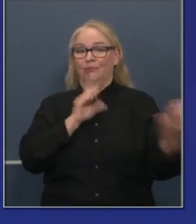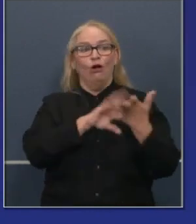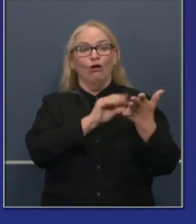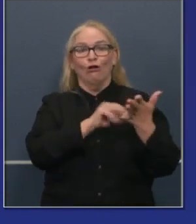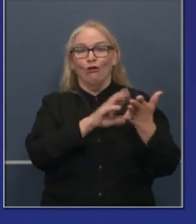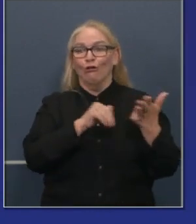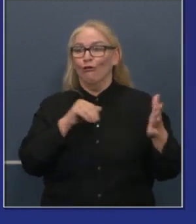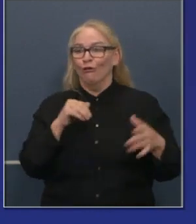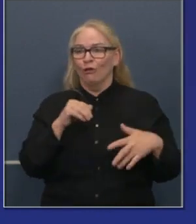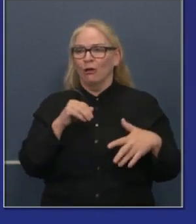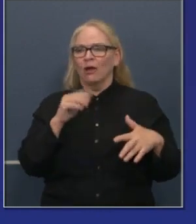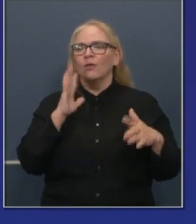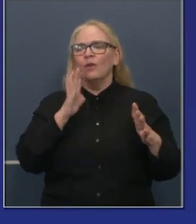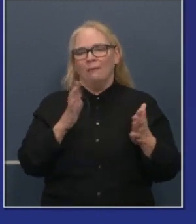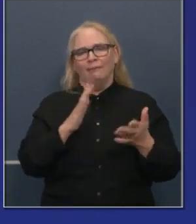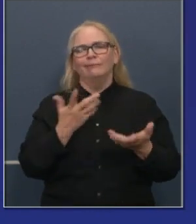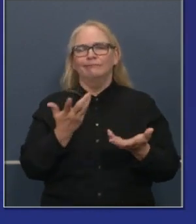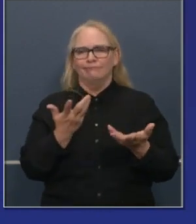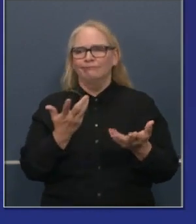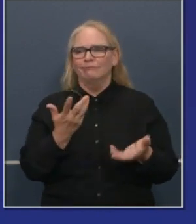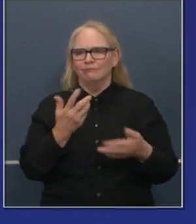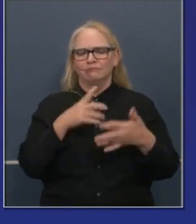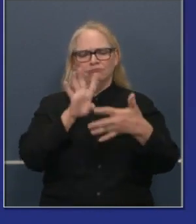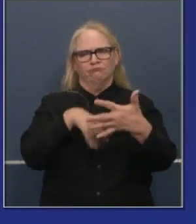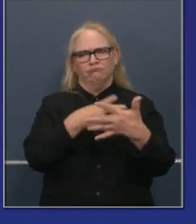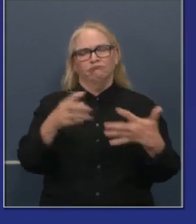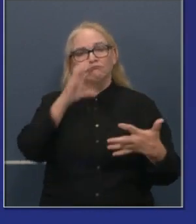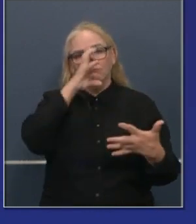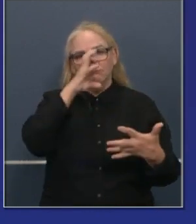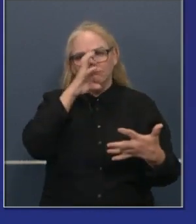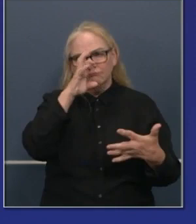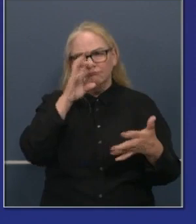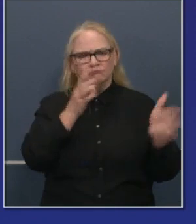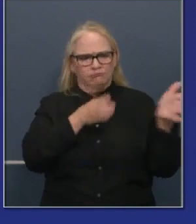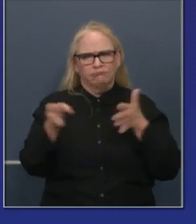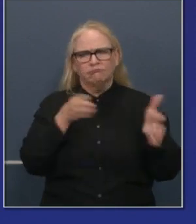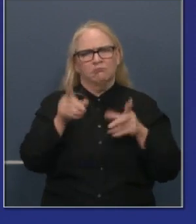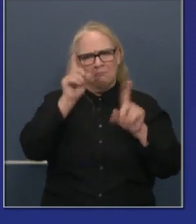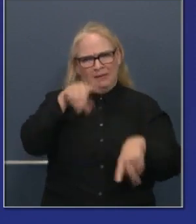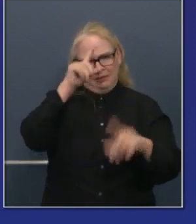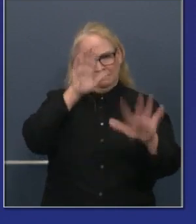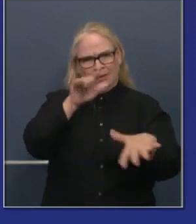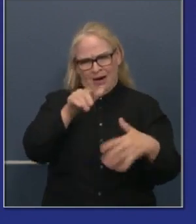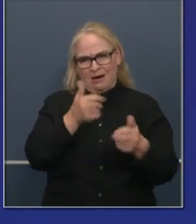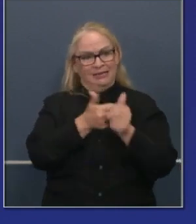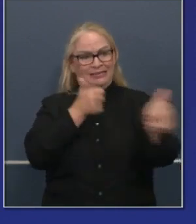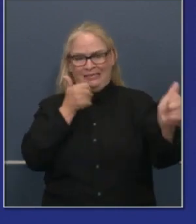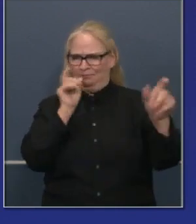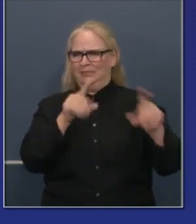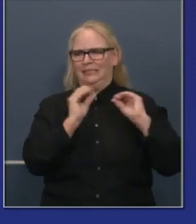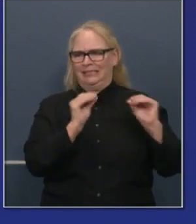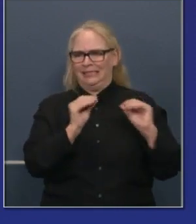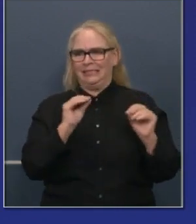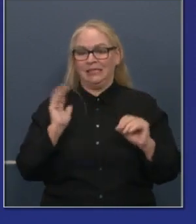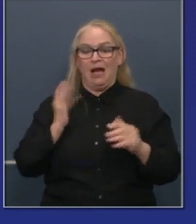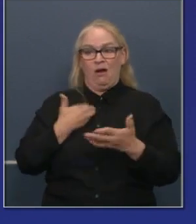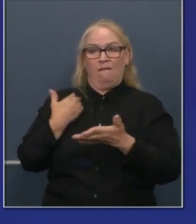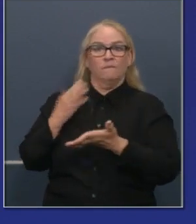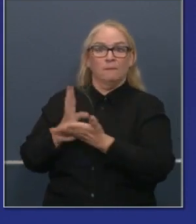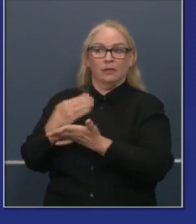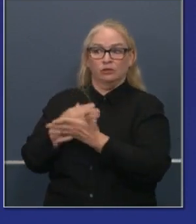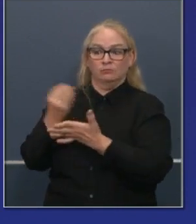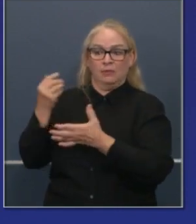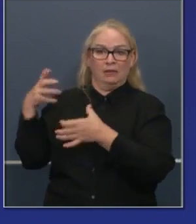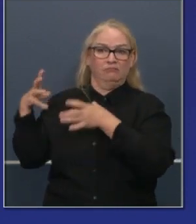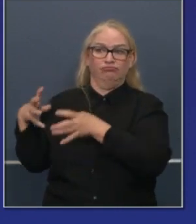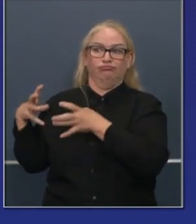It's foundational. And in a moment, I'll talk about the money we have put up to allow for districts to purchase new